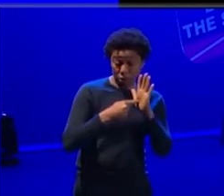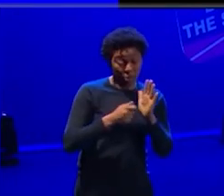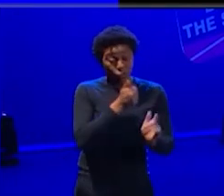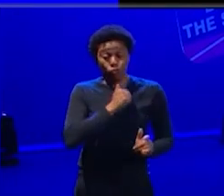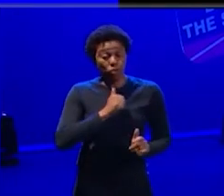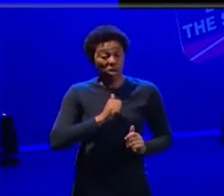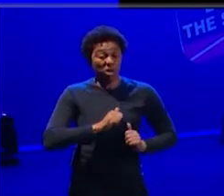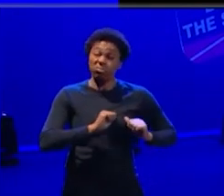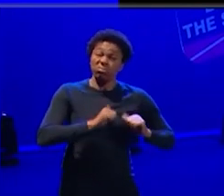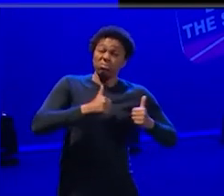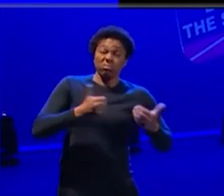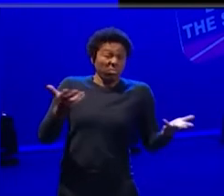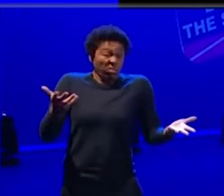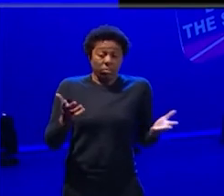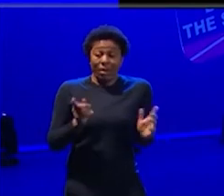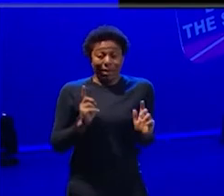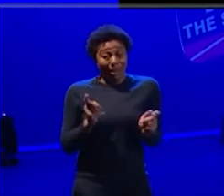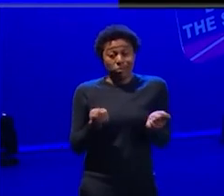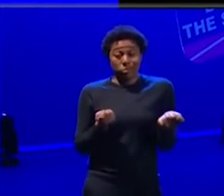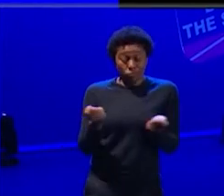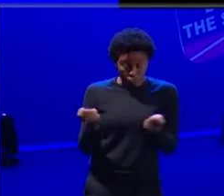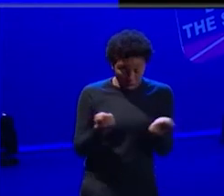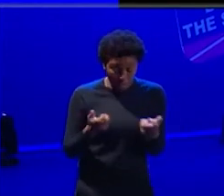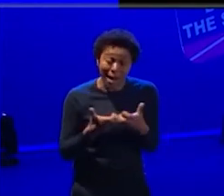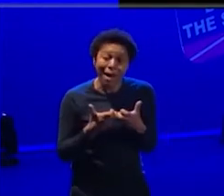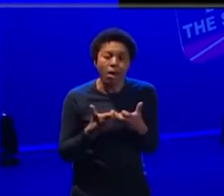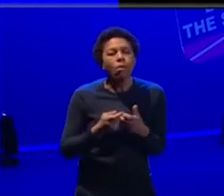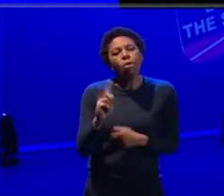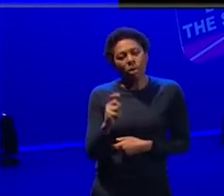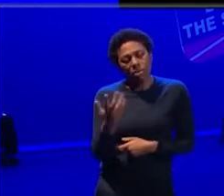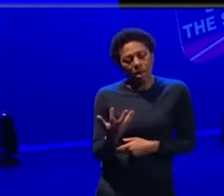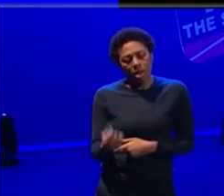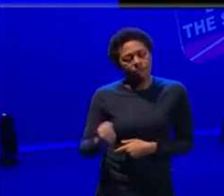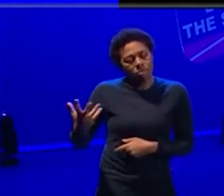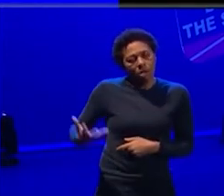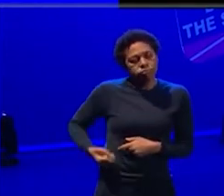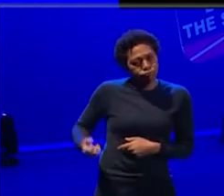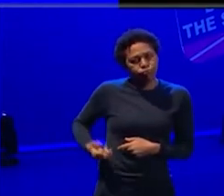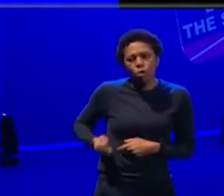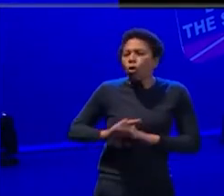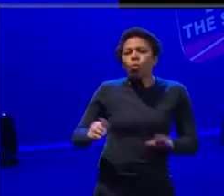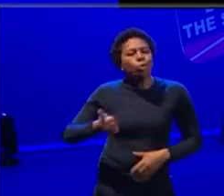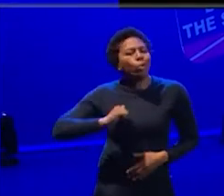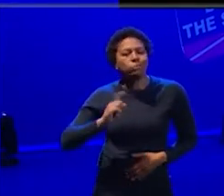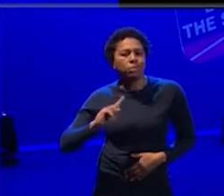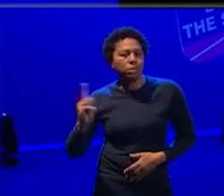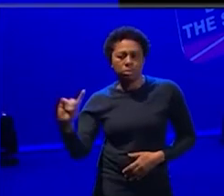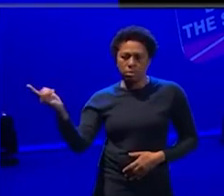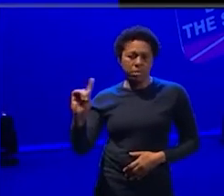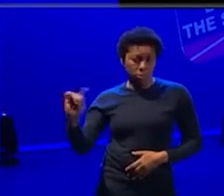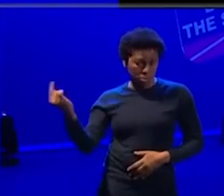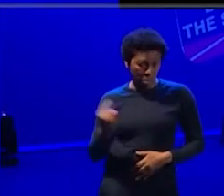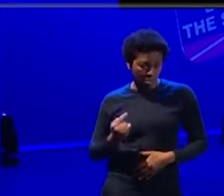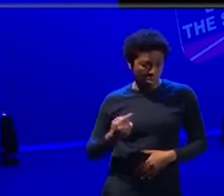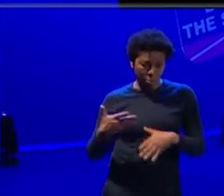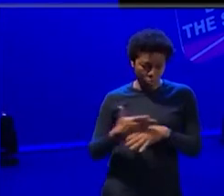that is, I must say, that is run by salaried members of staff. So we do not expect people to come in and work for free. But, um, you know,